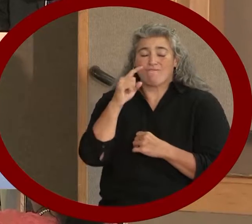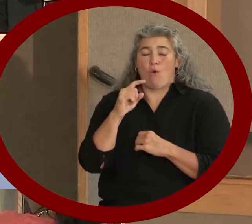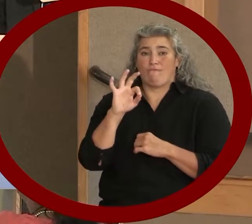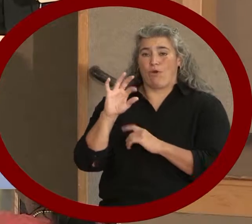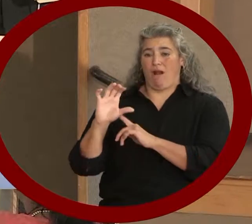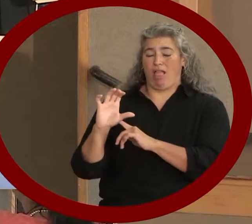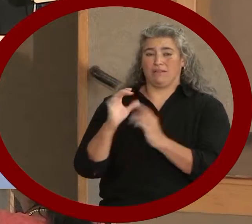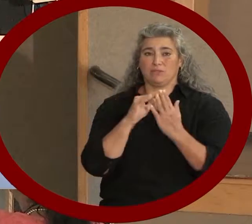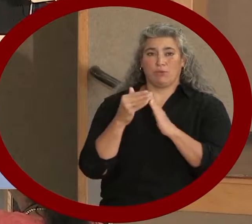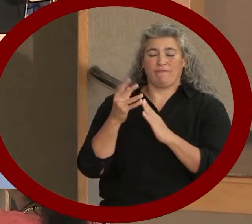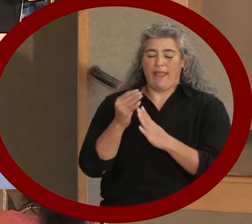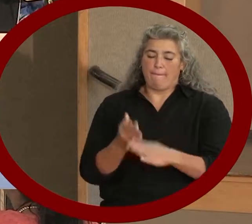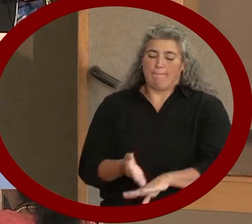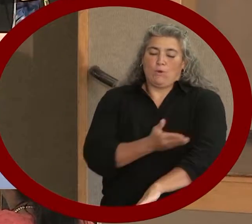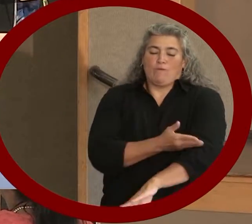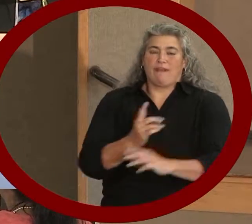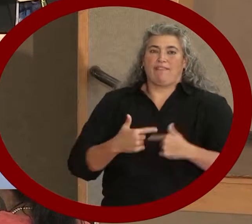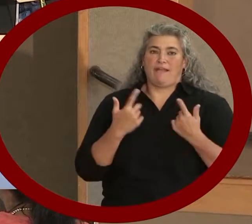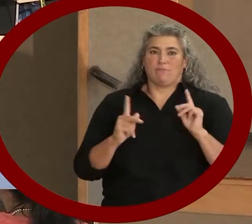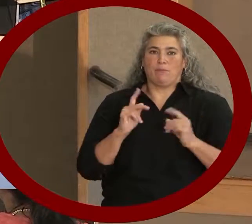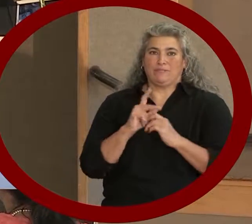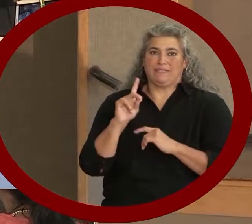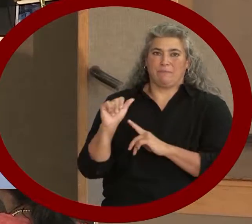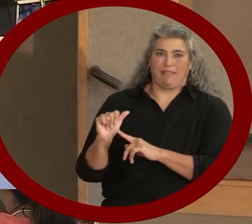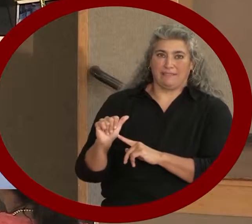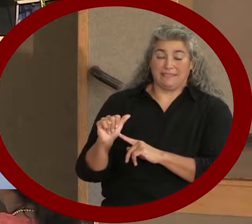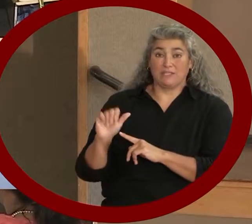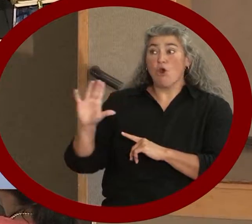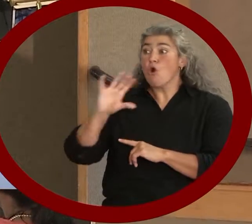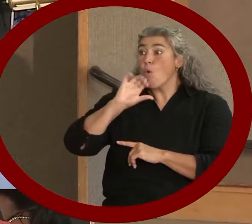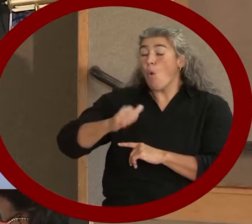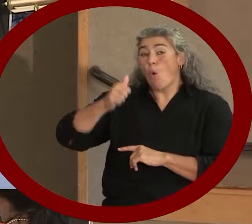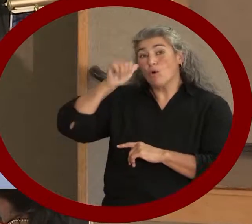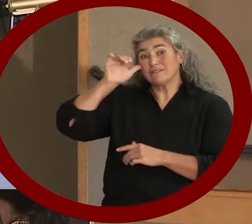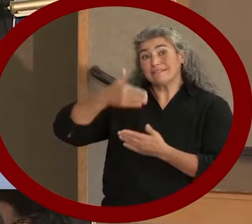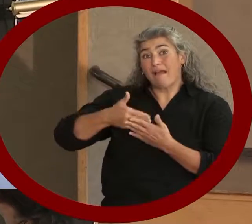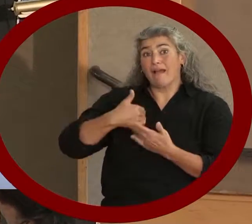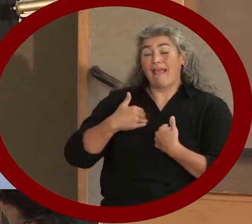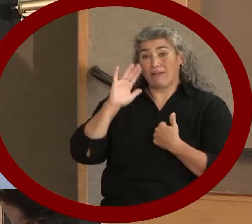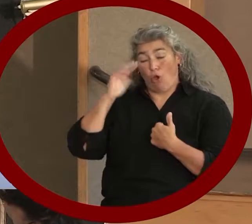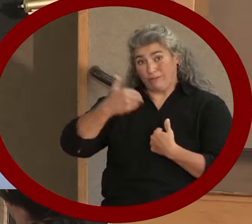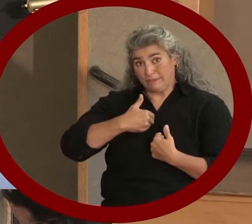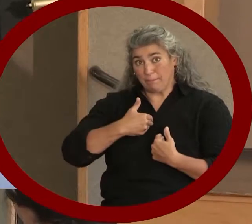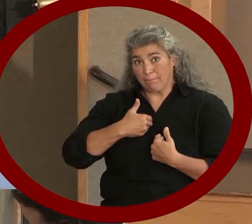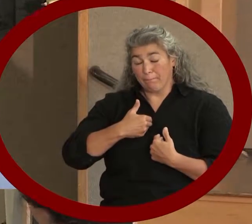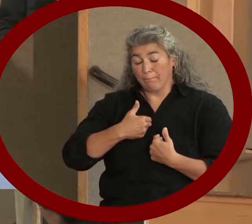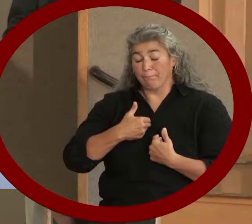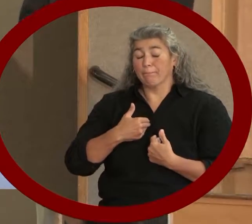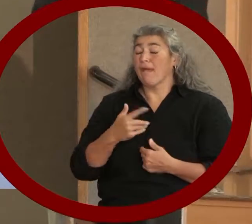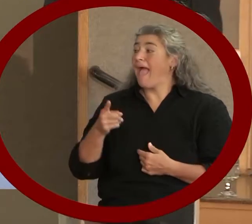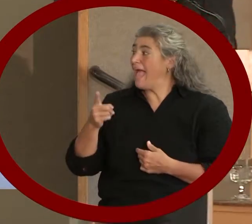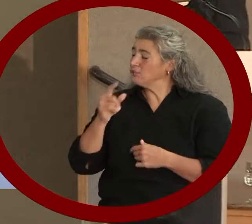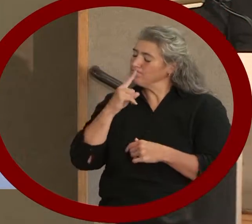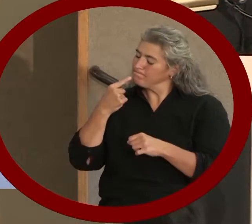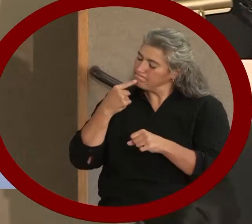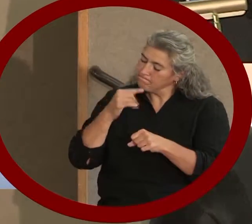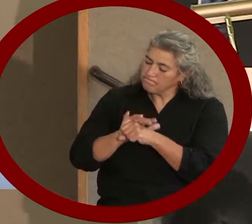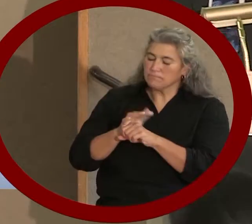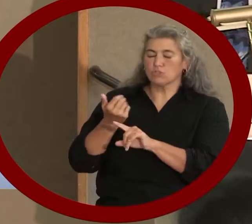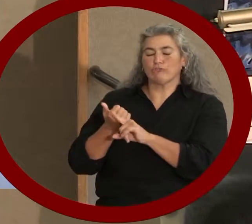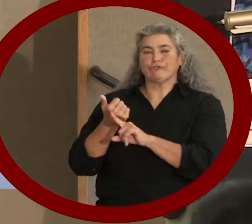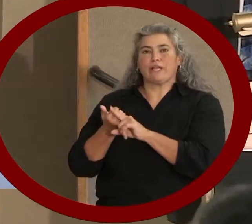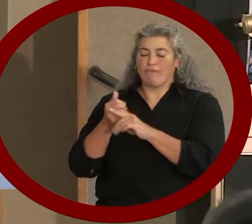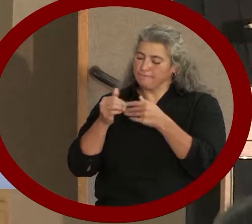improving the lives for people with disabilities. Her oldest son was diagnosed with autism, and she has truly dedicated herself